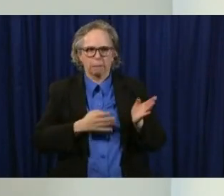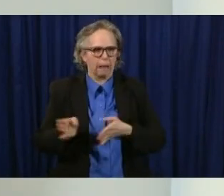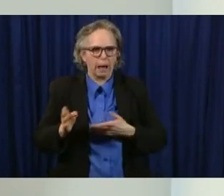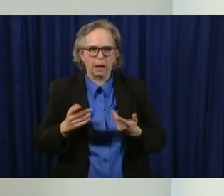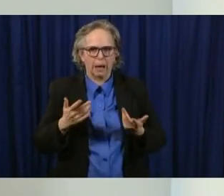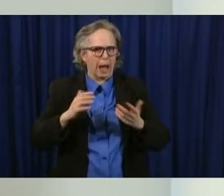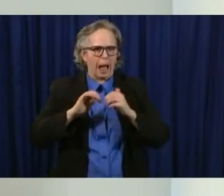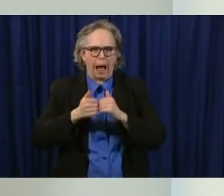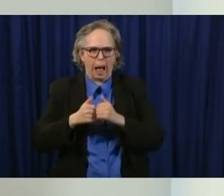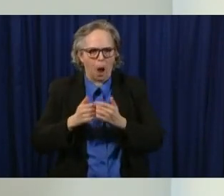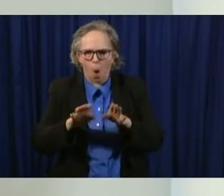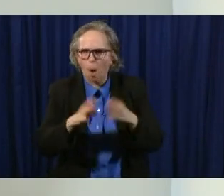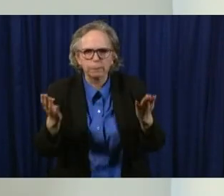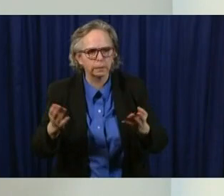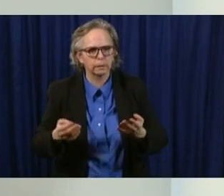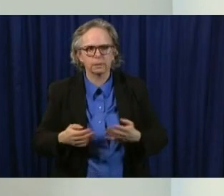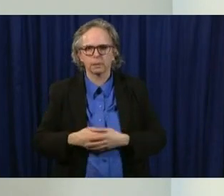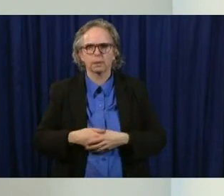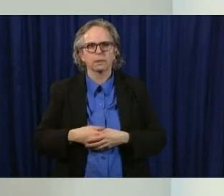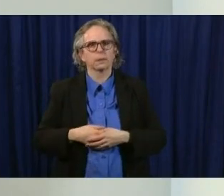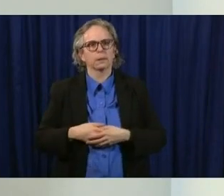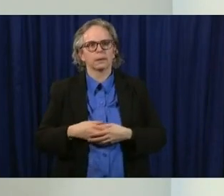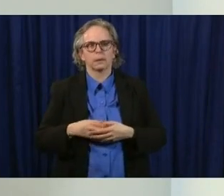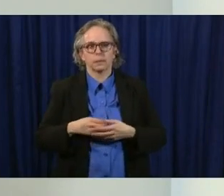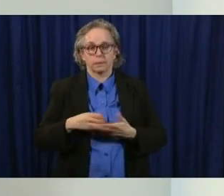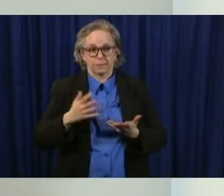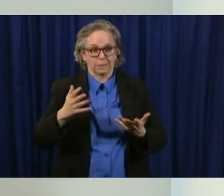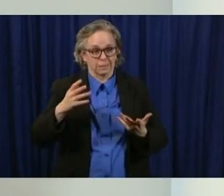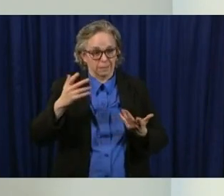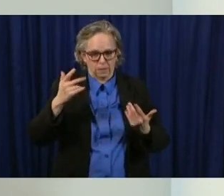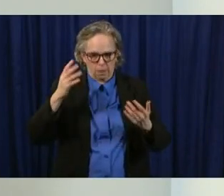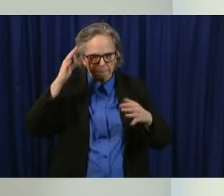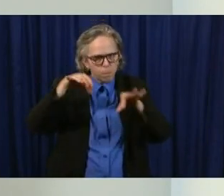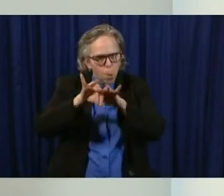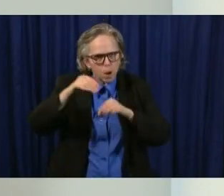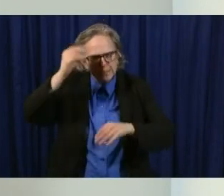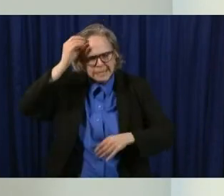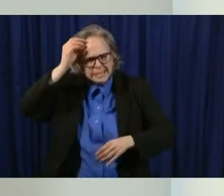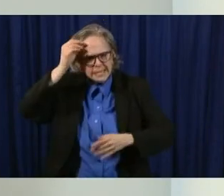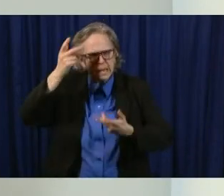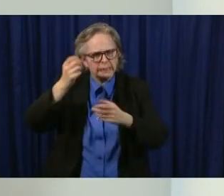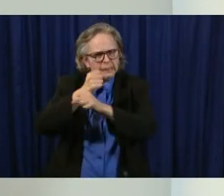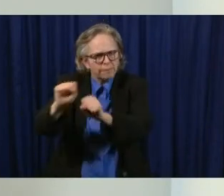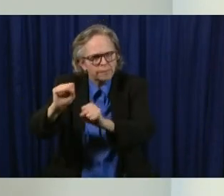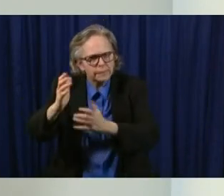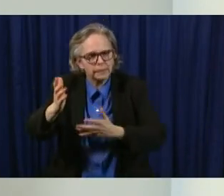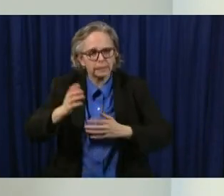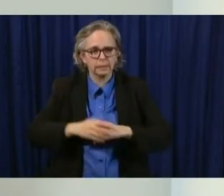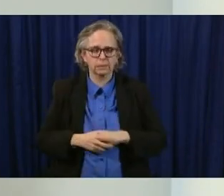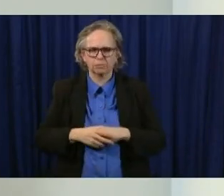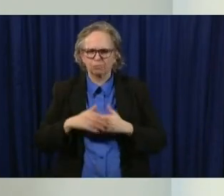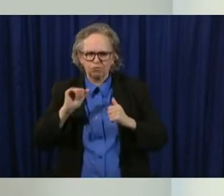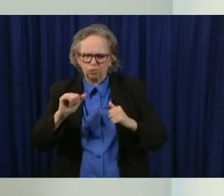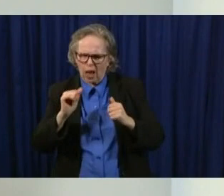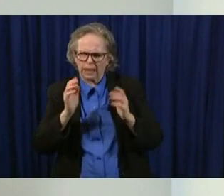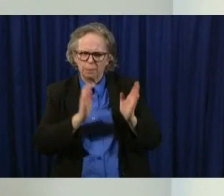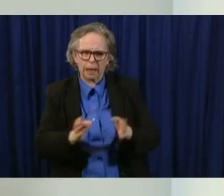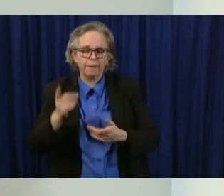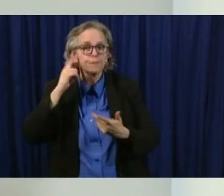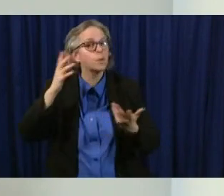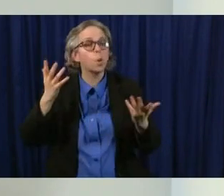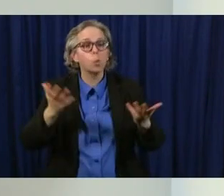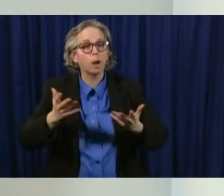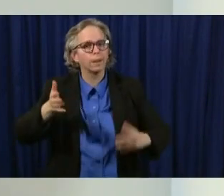about doing them uh thoughtfully and more safely in the future and to to prepare for that future when